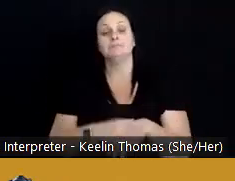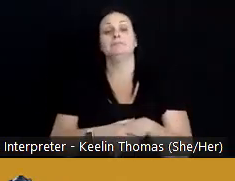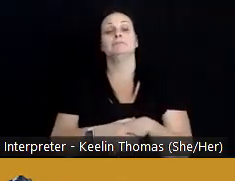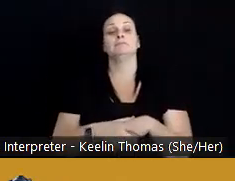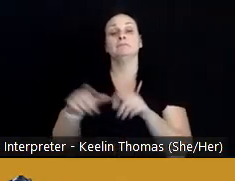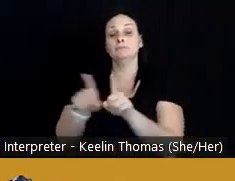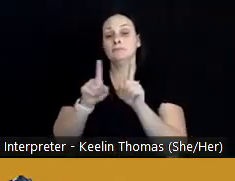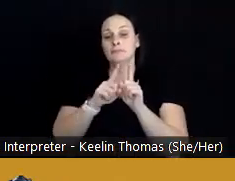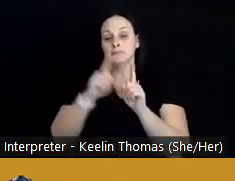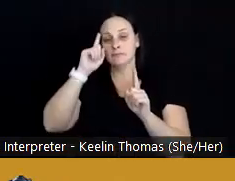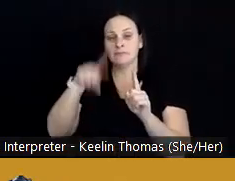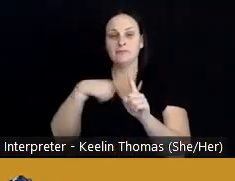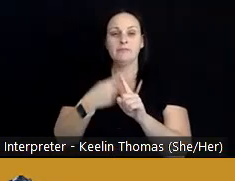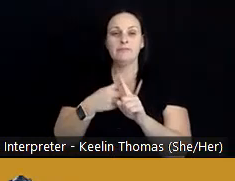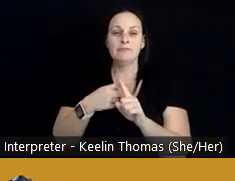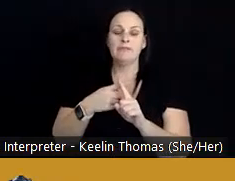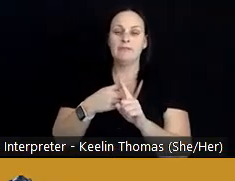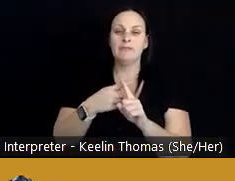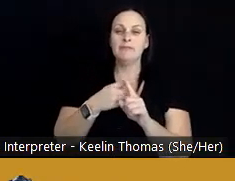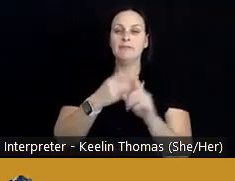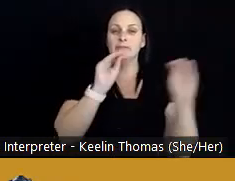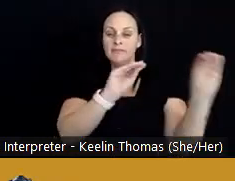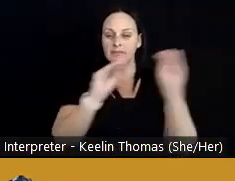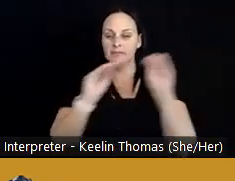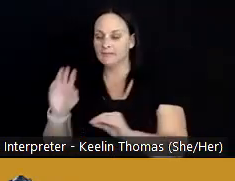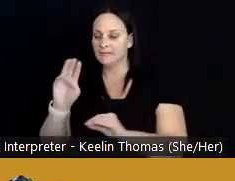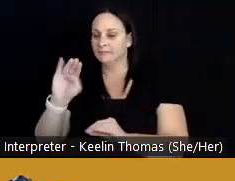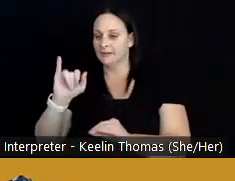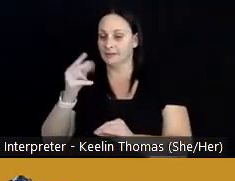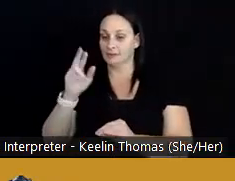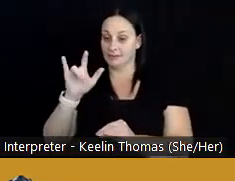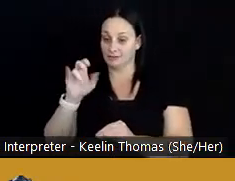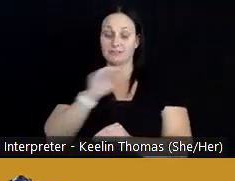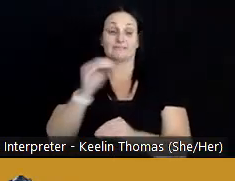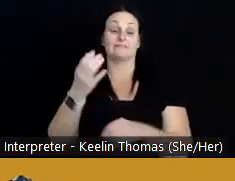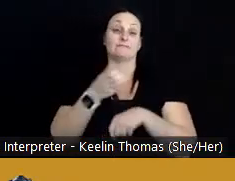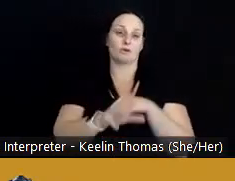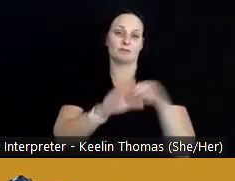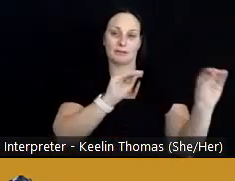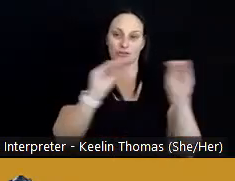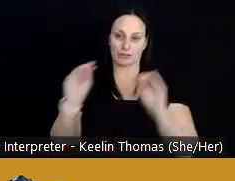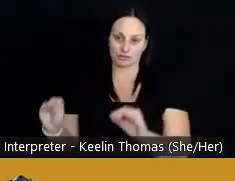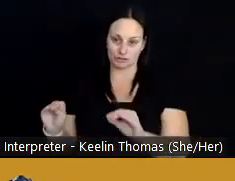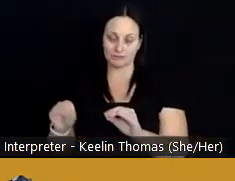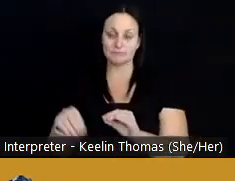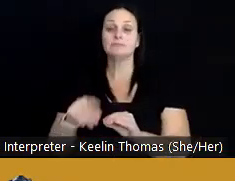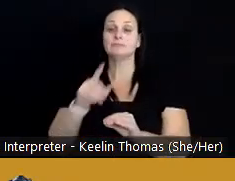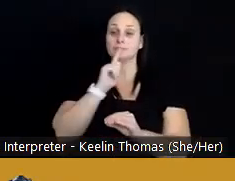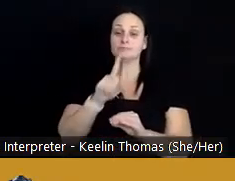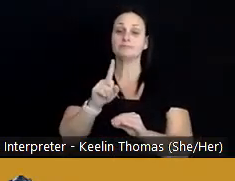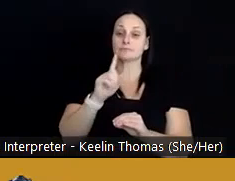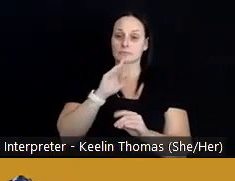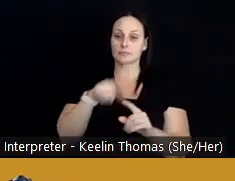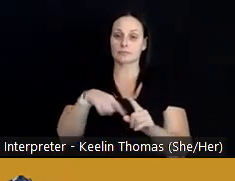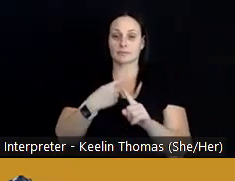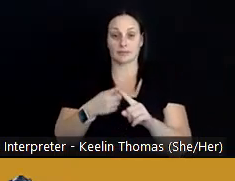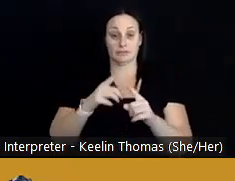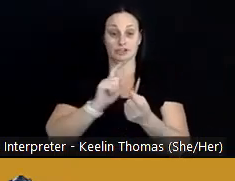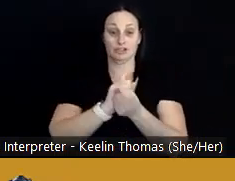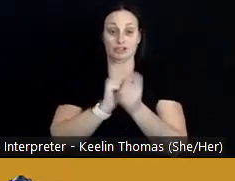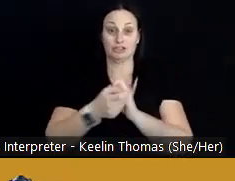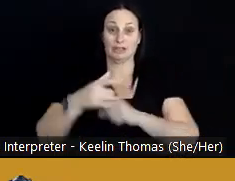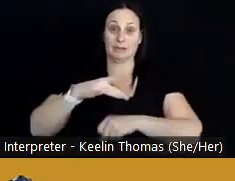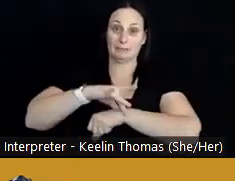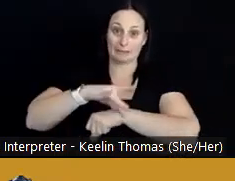thinking about migration and forced migration in particular that's related to a changing planet and